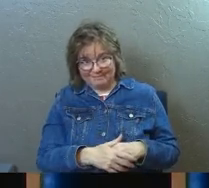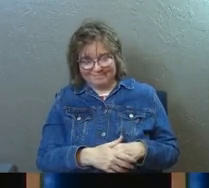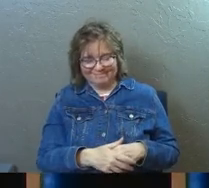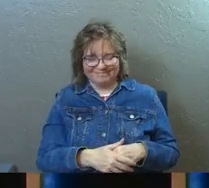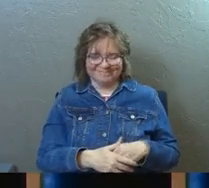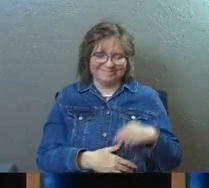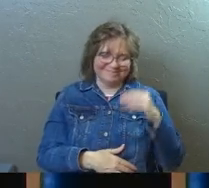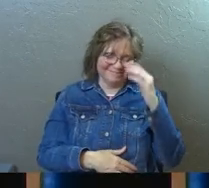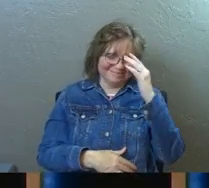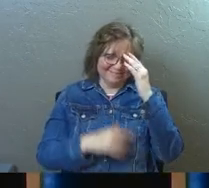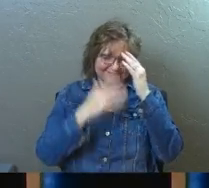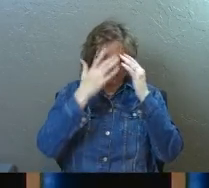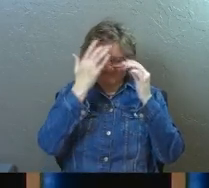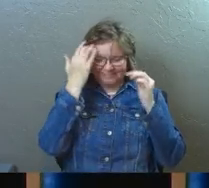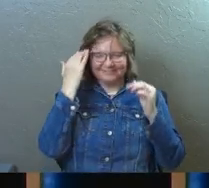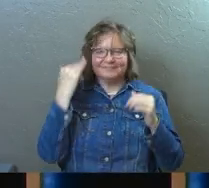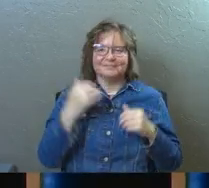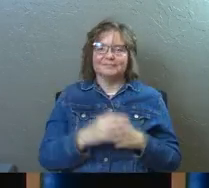Um,